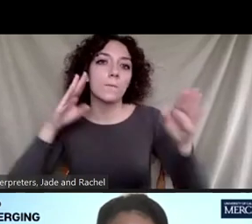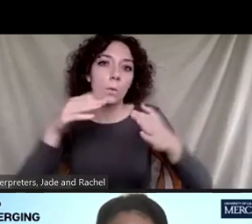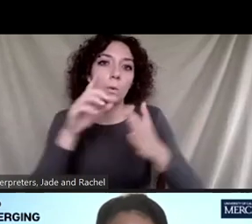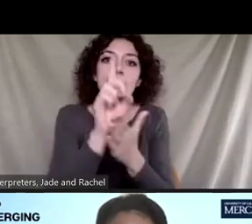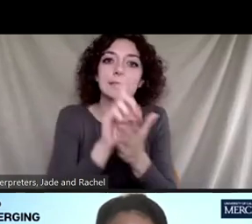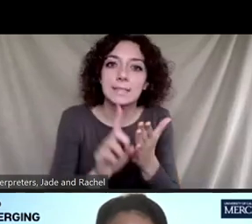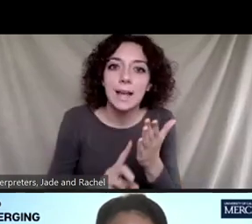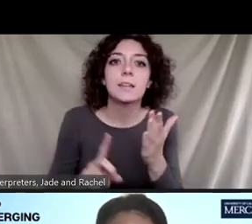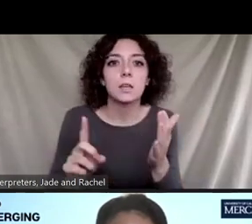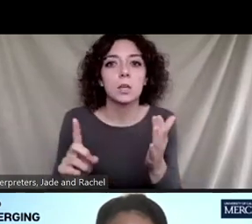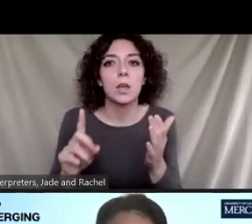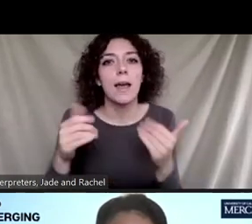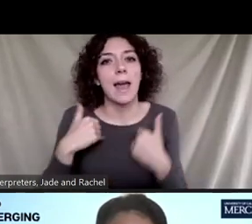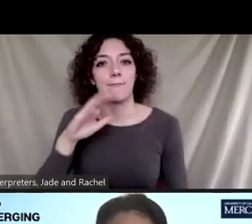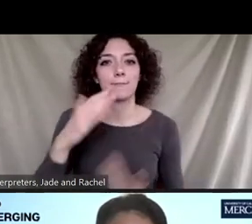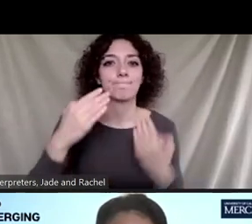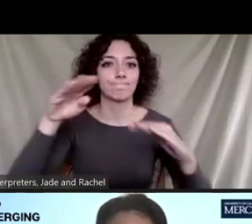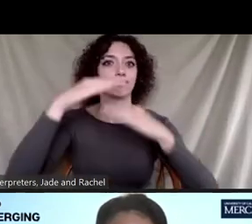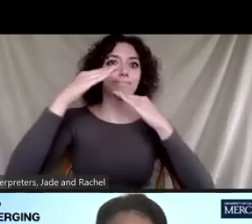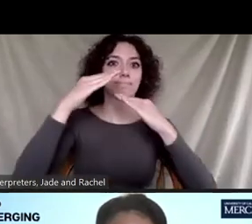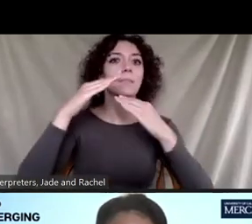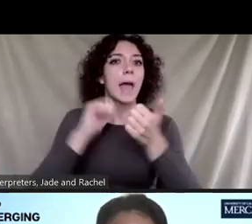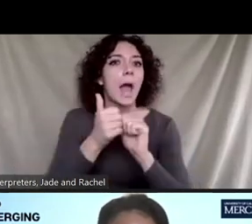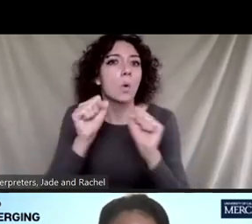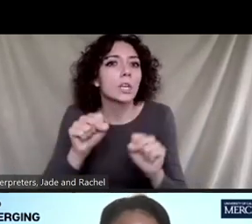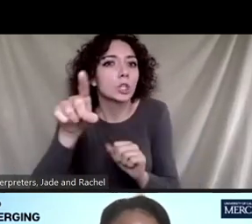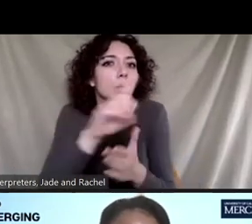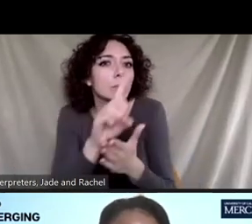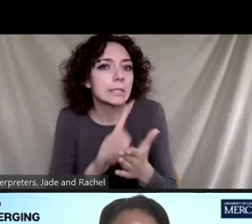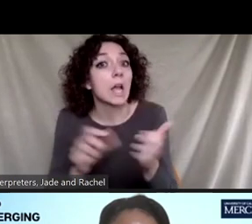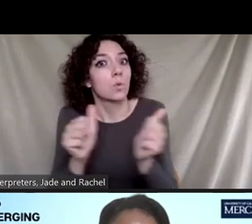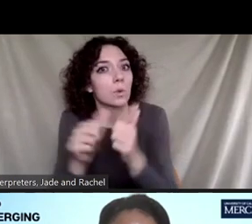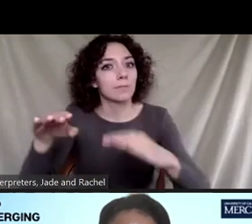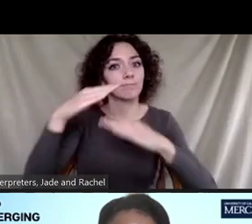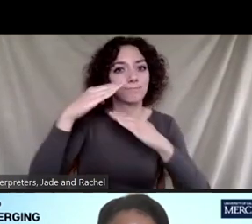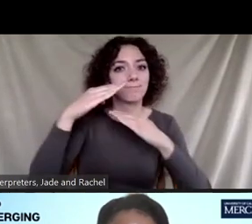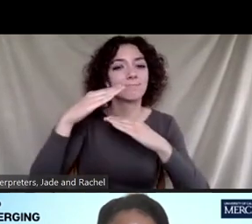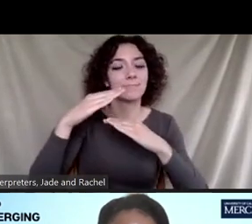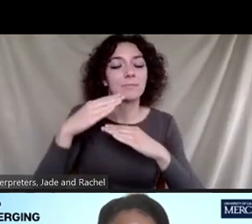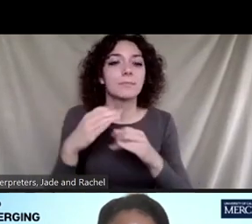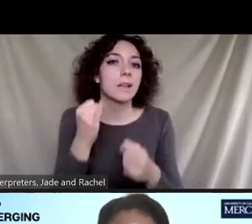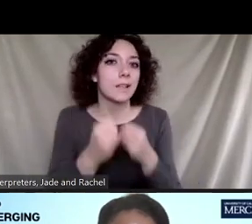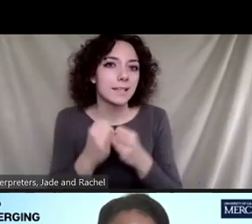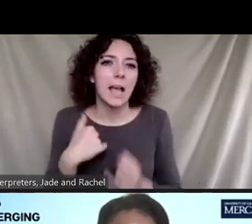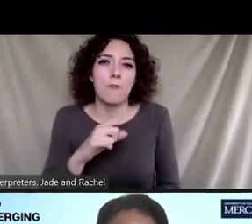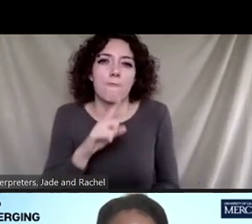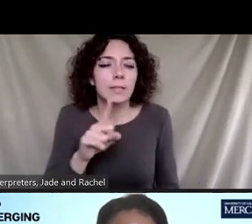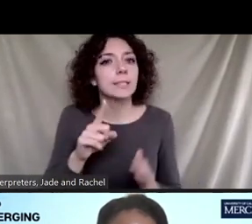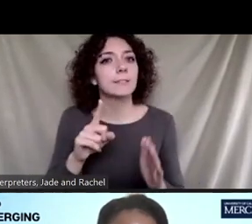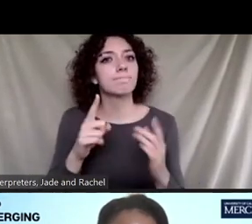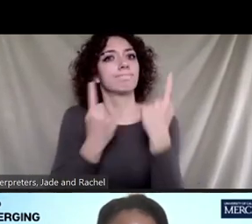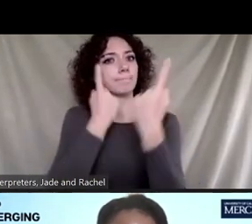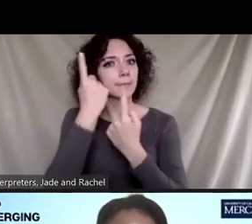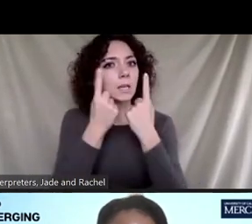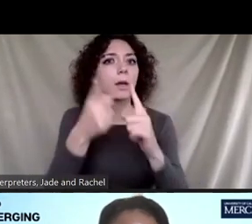constraints. So how do you engineer within constraints? Lastly, I'm just really intentional about recruitment and retention